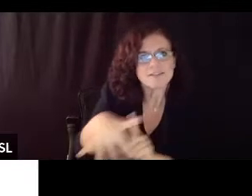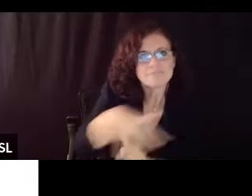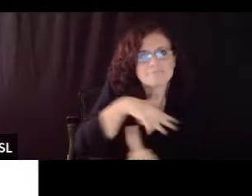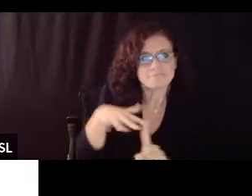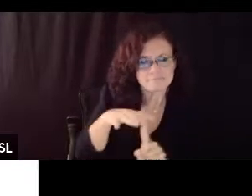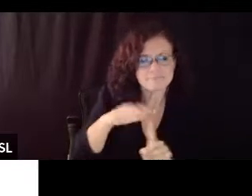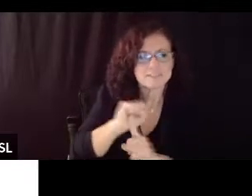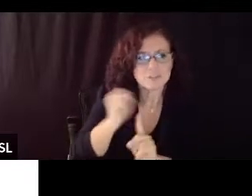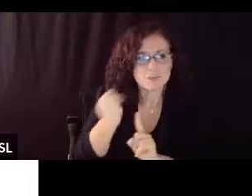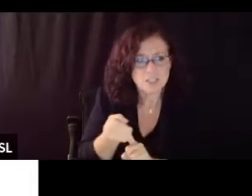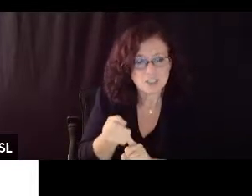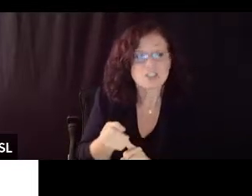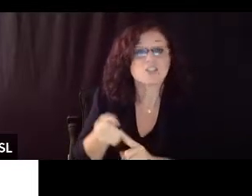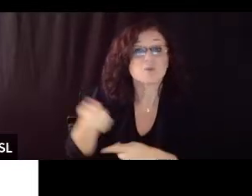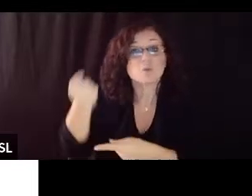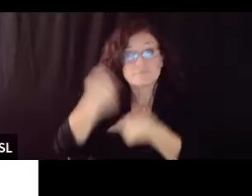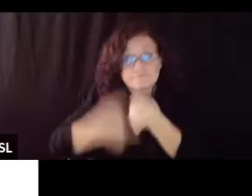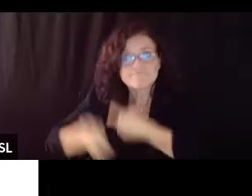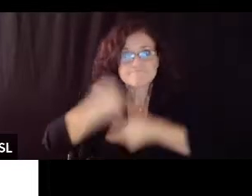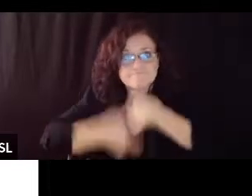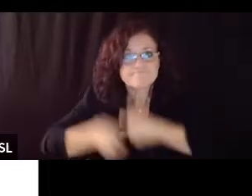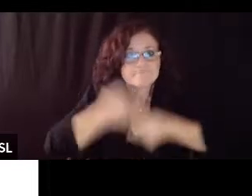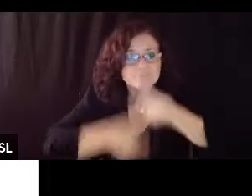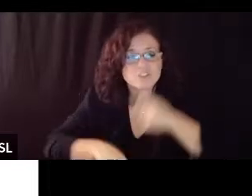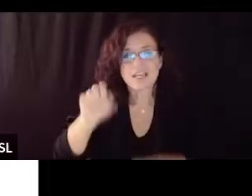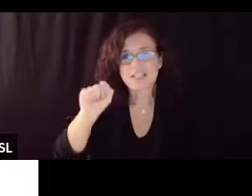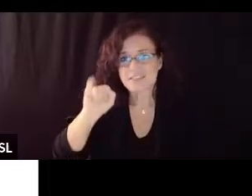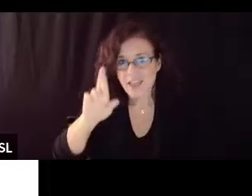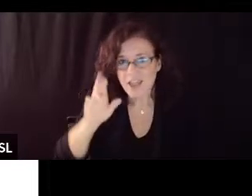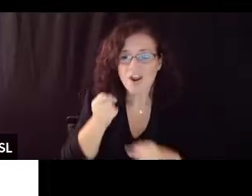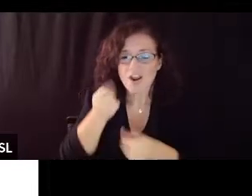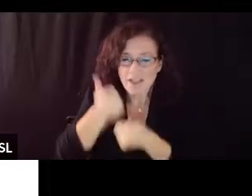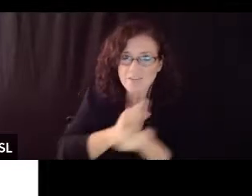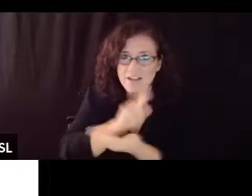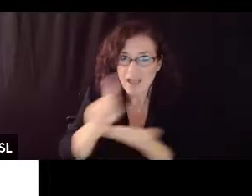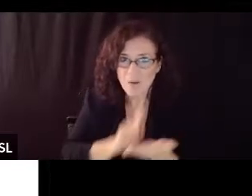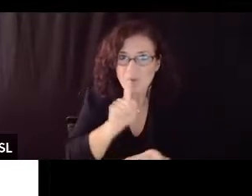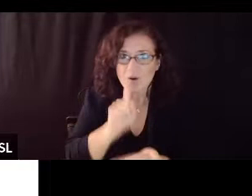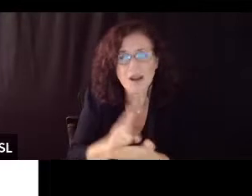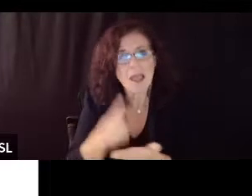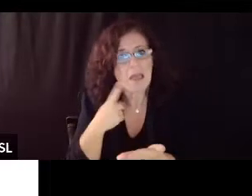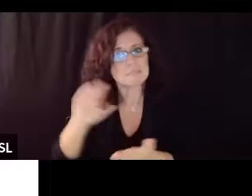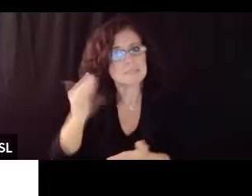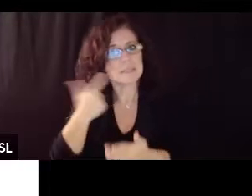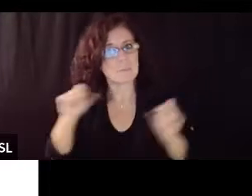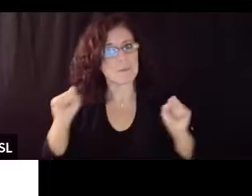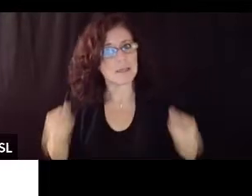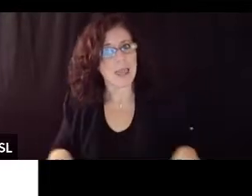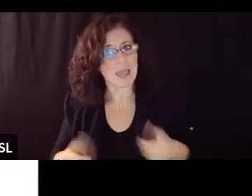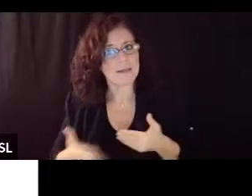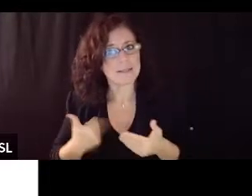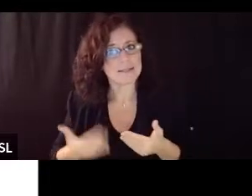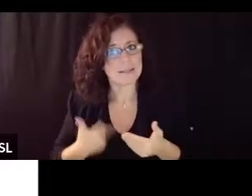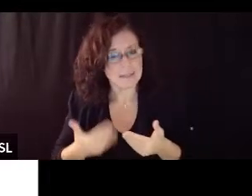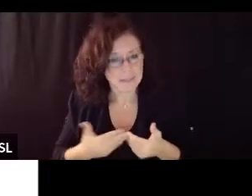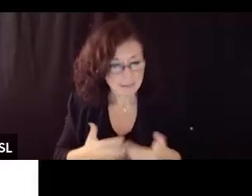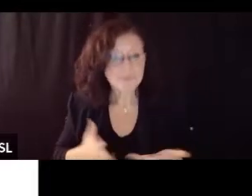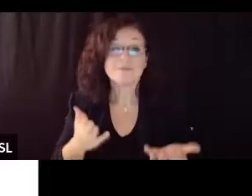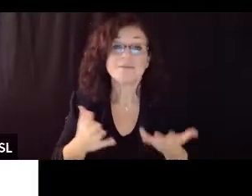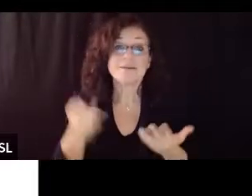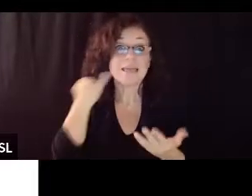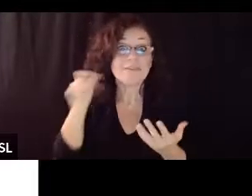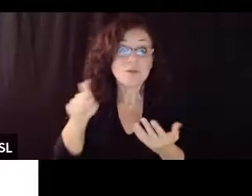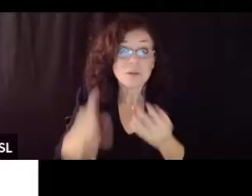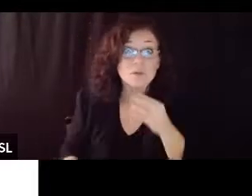many air changes per hour as possible the measurements aren't too challenging and they allow us to start to optimize rooms to start and put in fans and